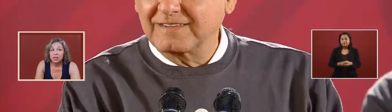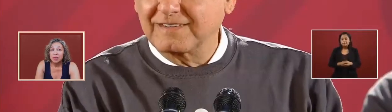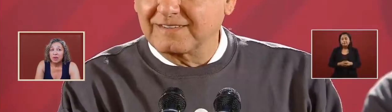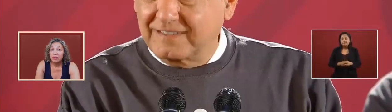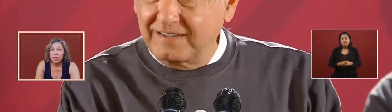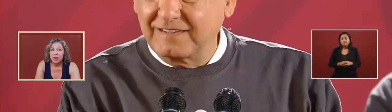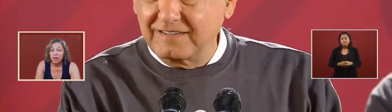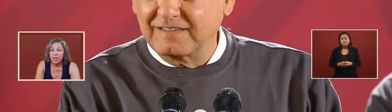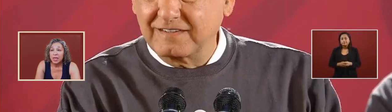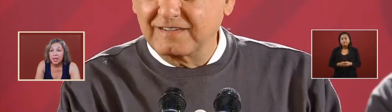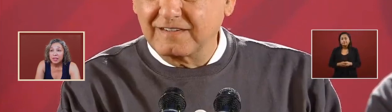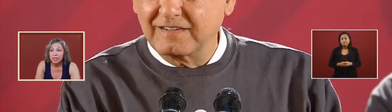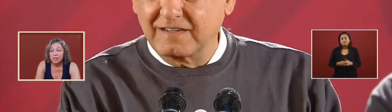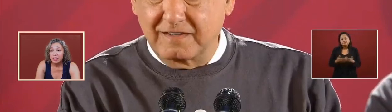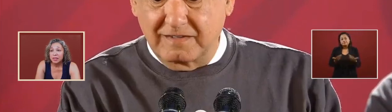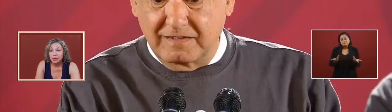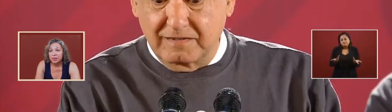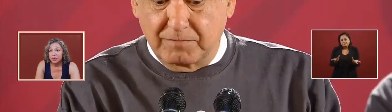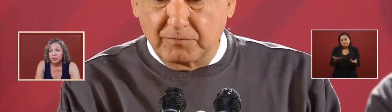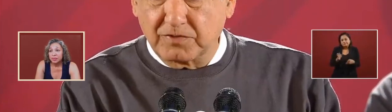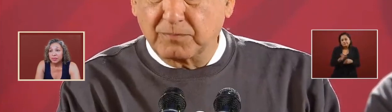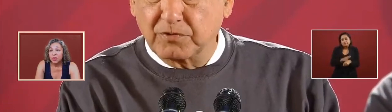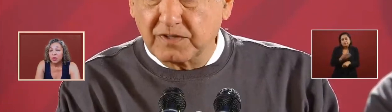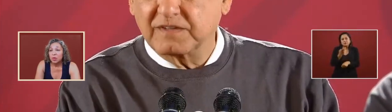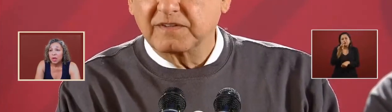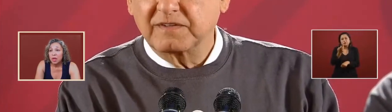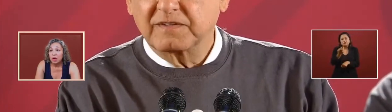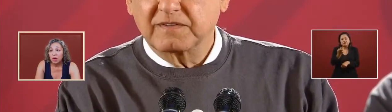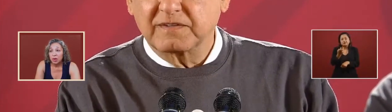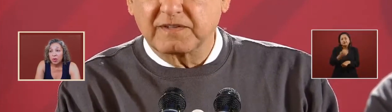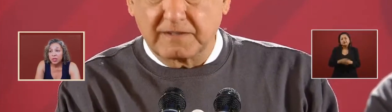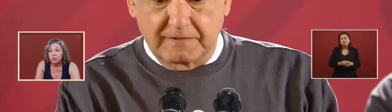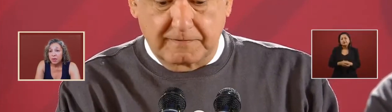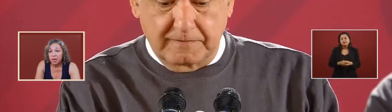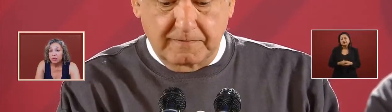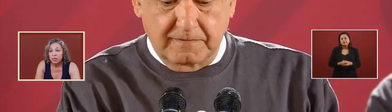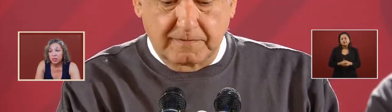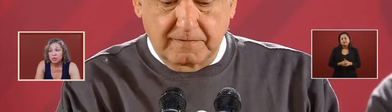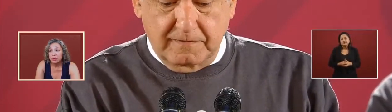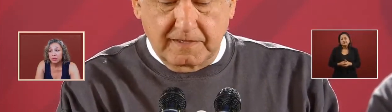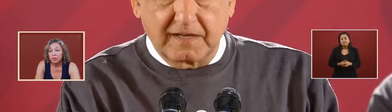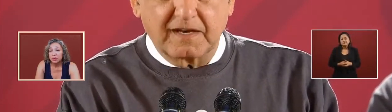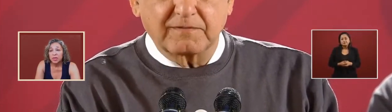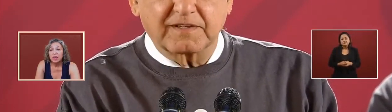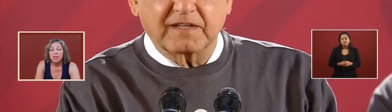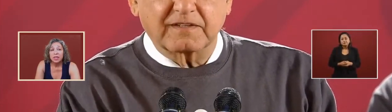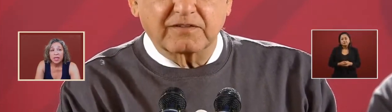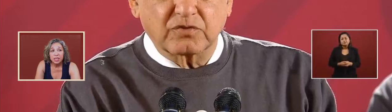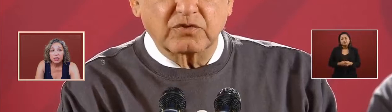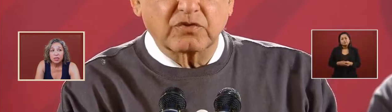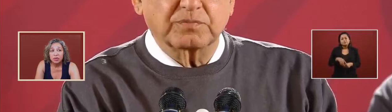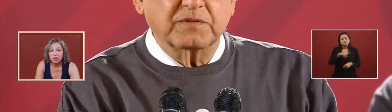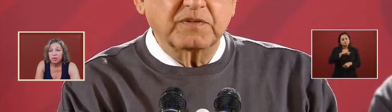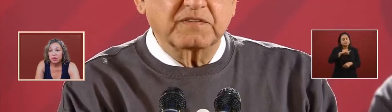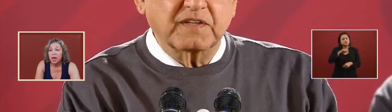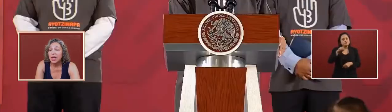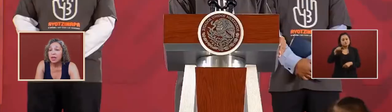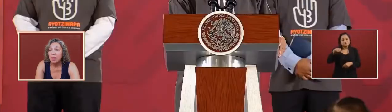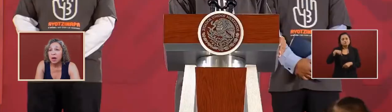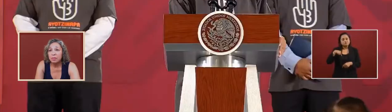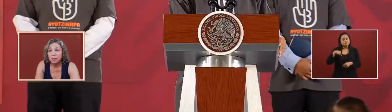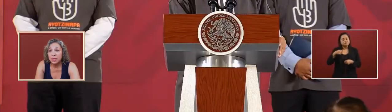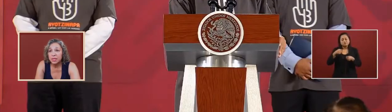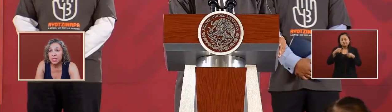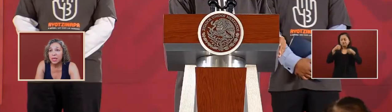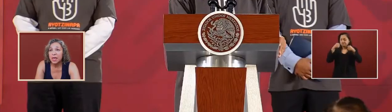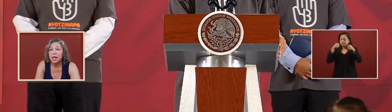so therefore yes yes we are going to be able to get to the truth i